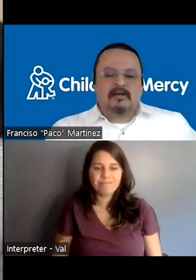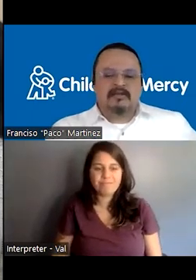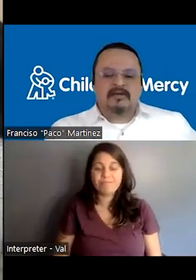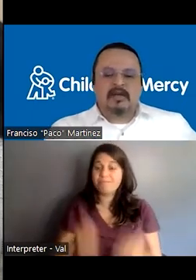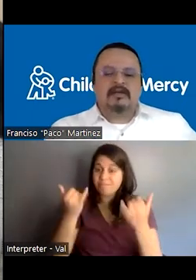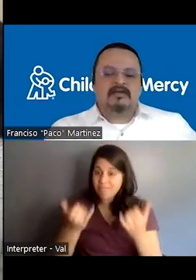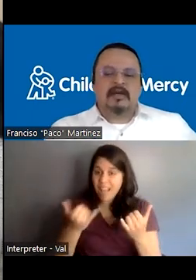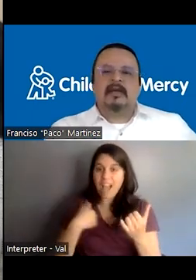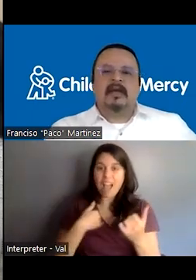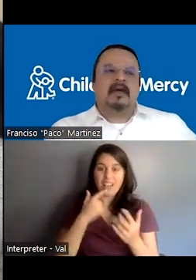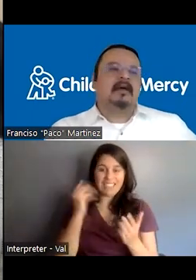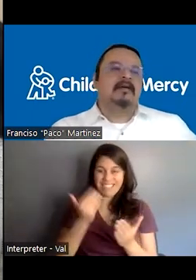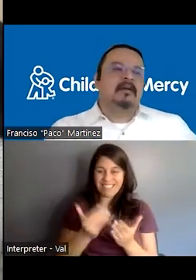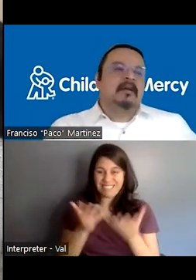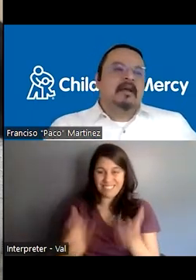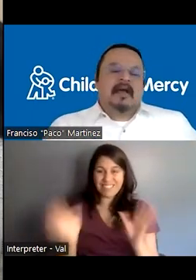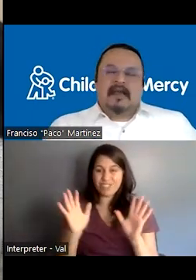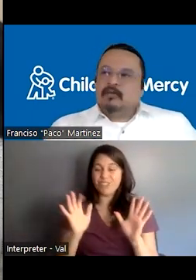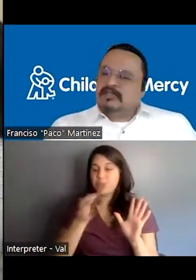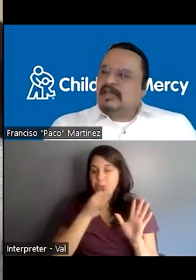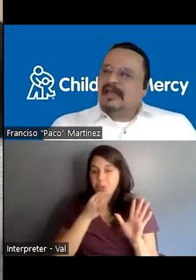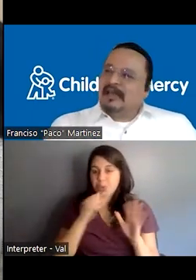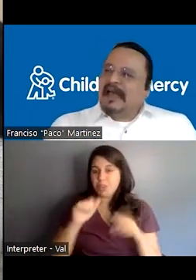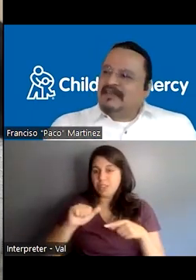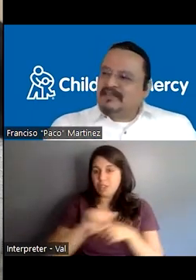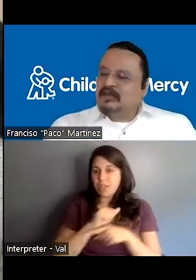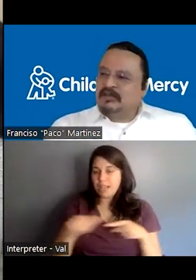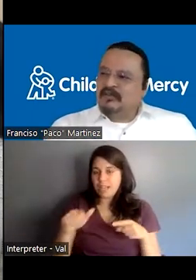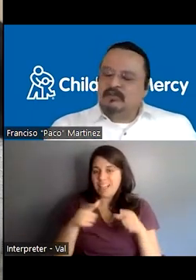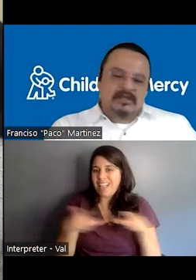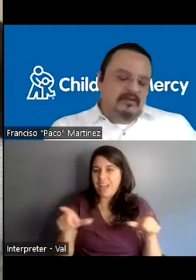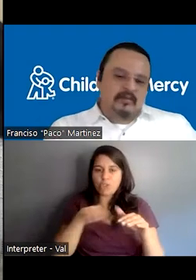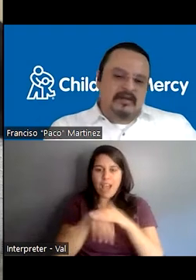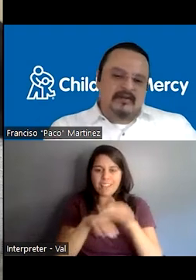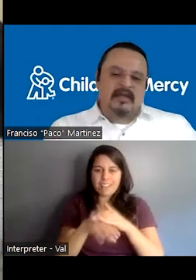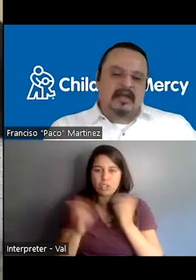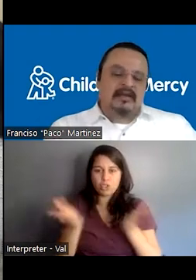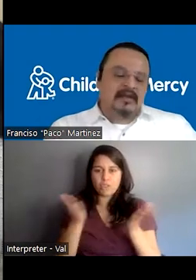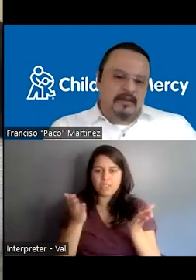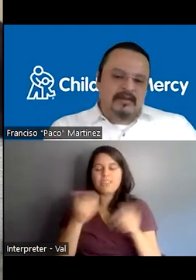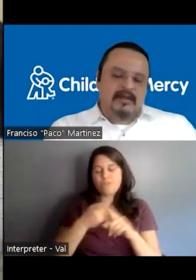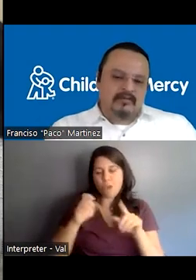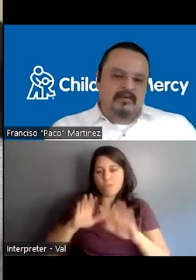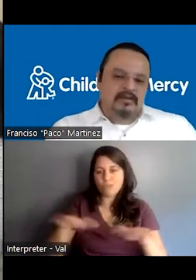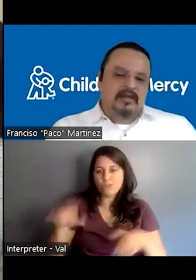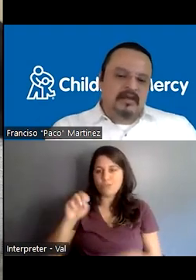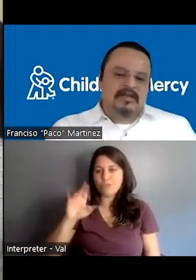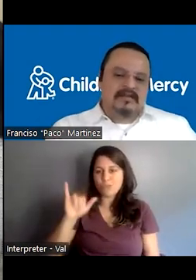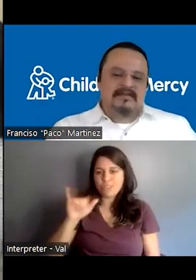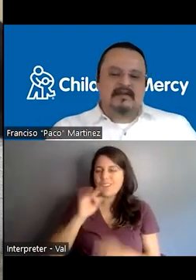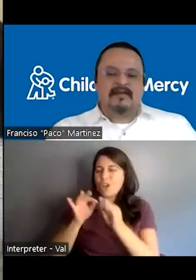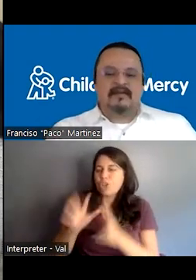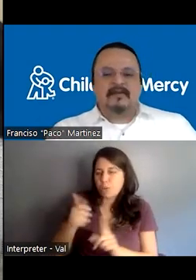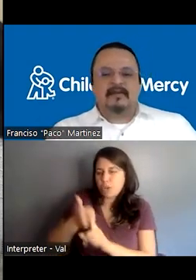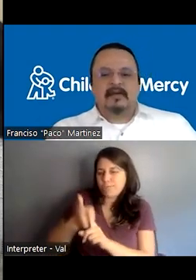finishing also training a language access services from Children's Mercy, an interpreter that works for language